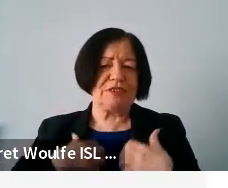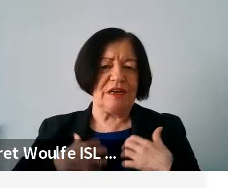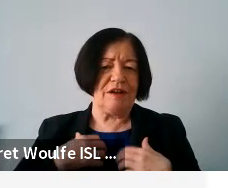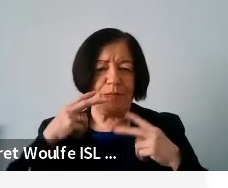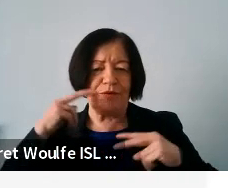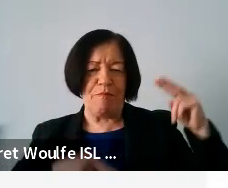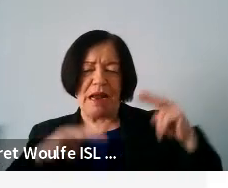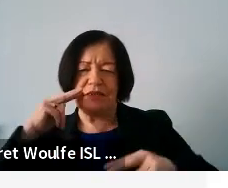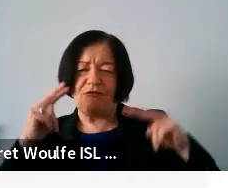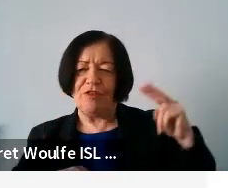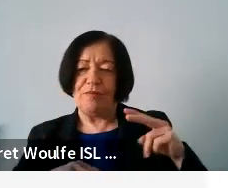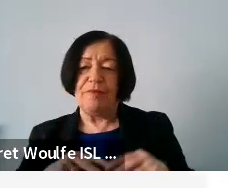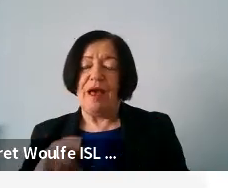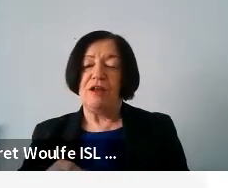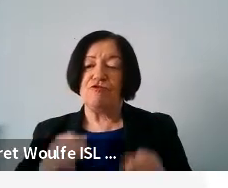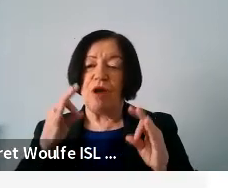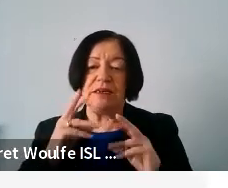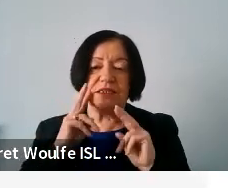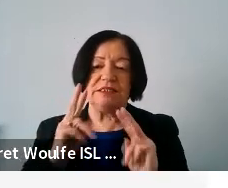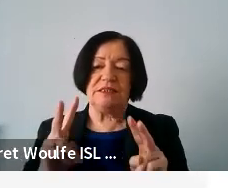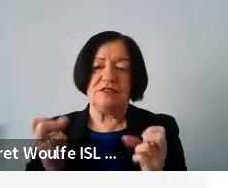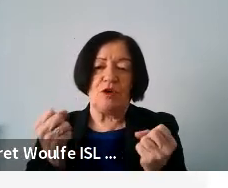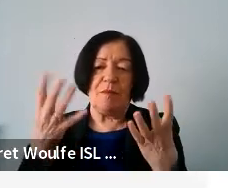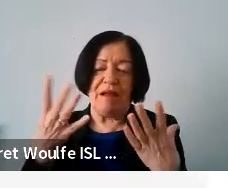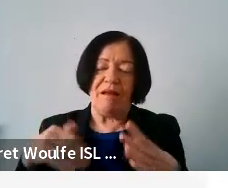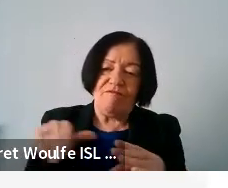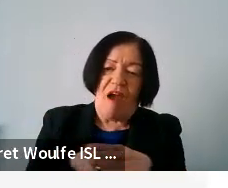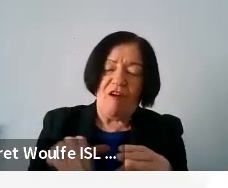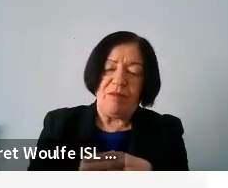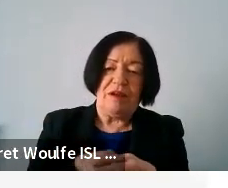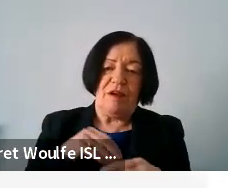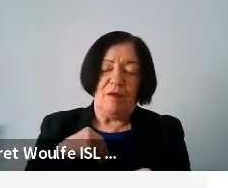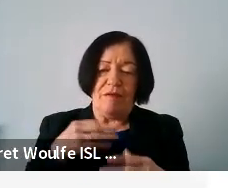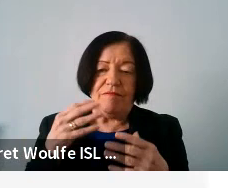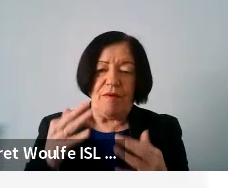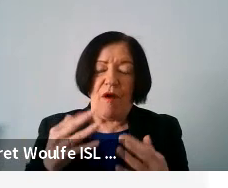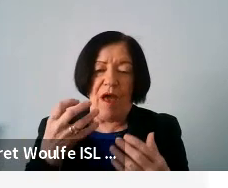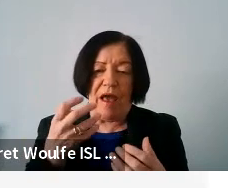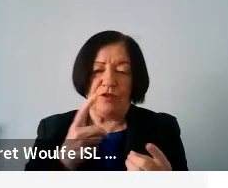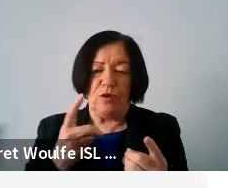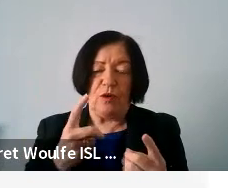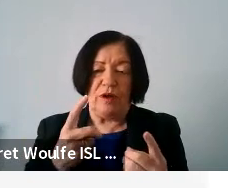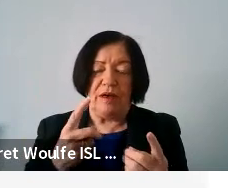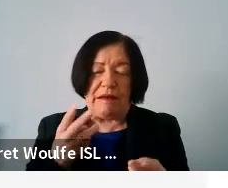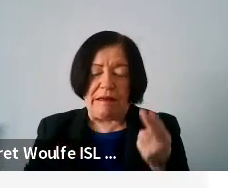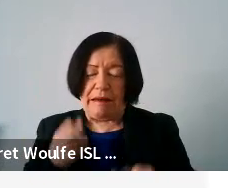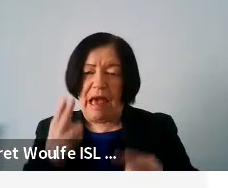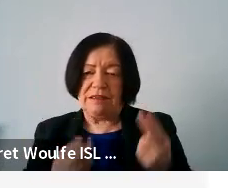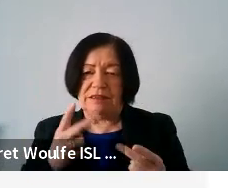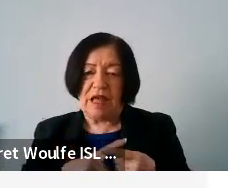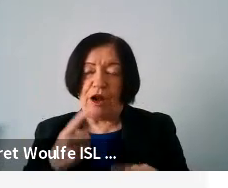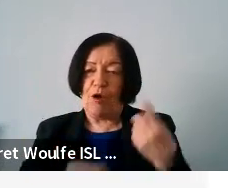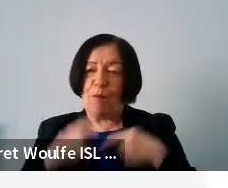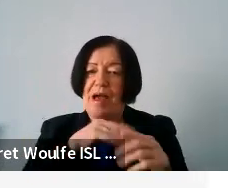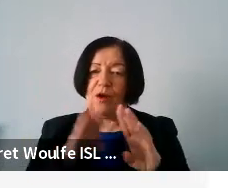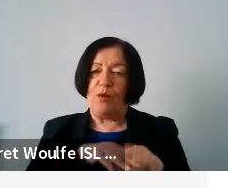perspectives. And it is great to see, uh, so many inputs and we'll definitely have, we'll do an analysis of them and come back to